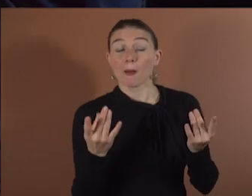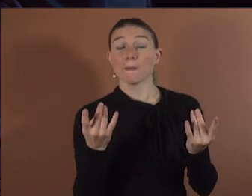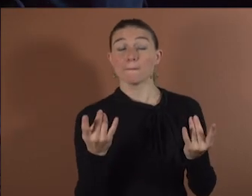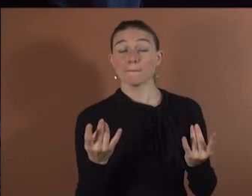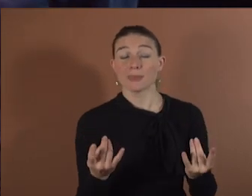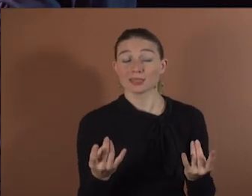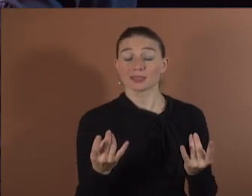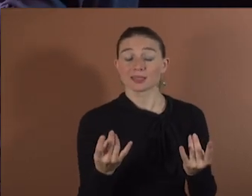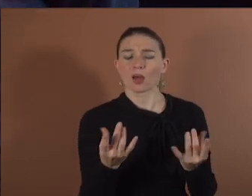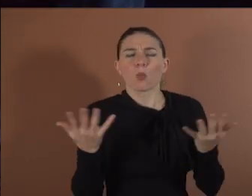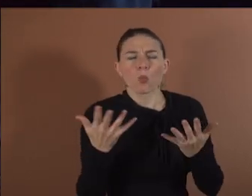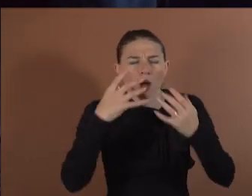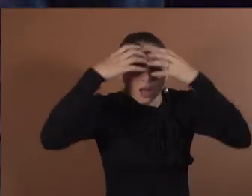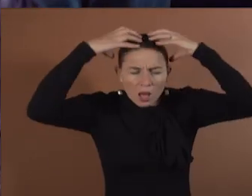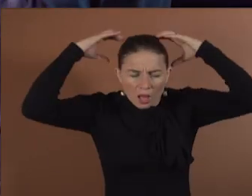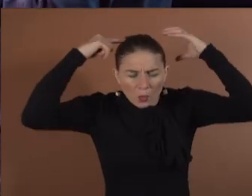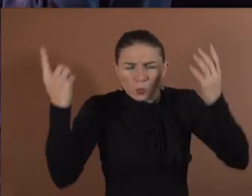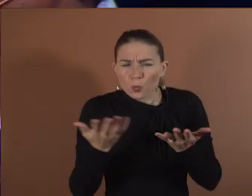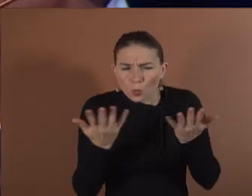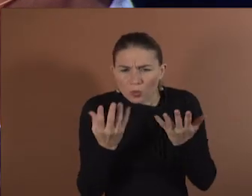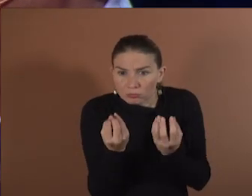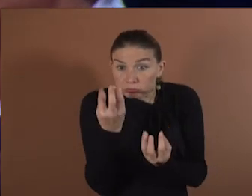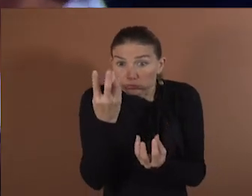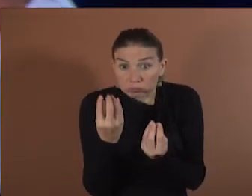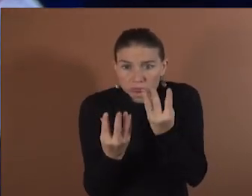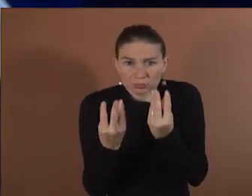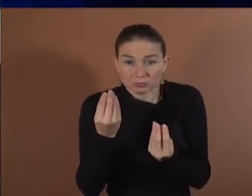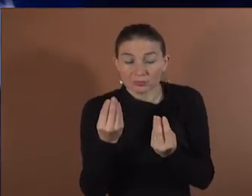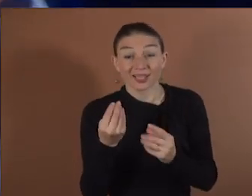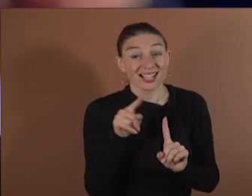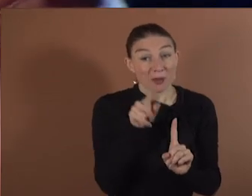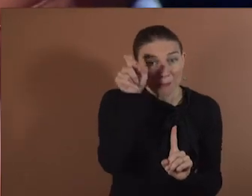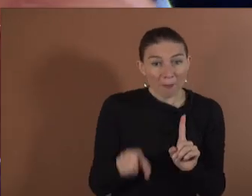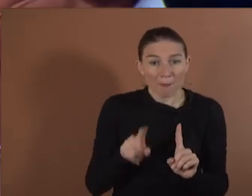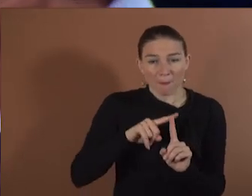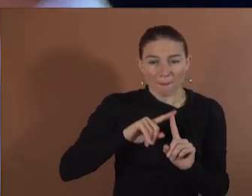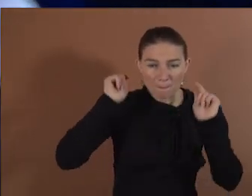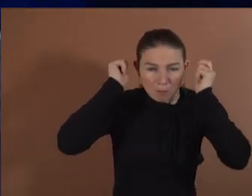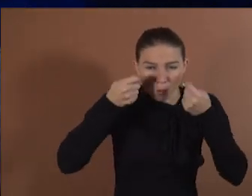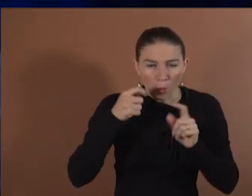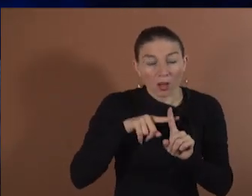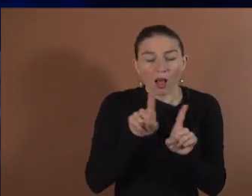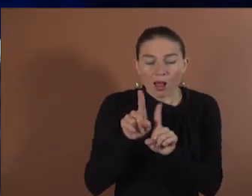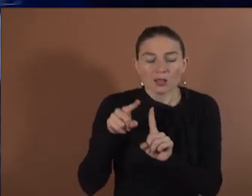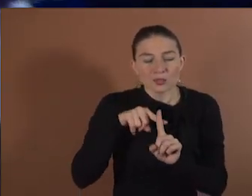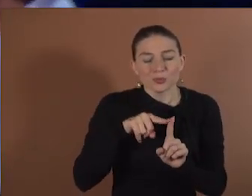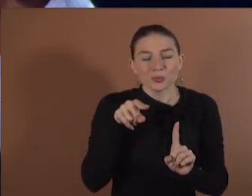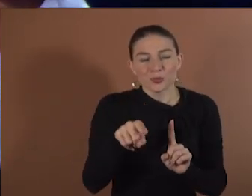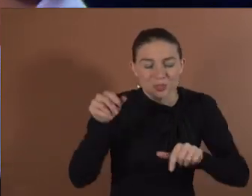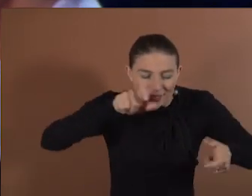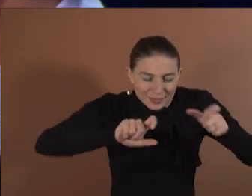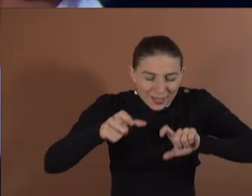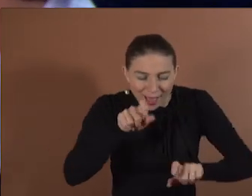saw himself what's going on in the brain. He was a scientist himself. And then he saw this area goes up and that area goes up, mostly